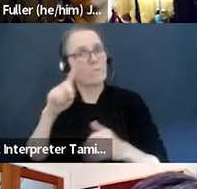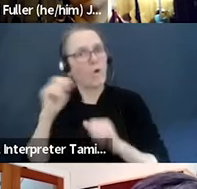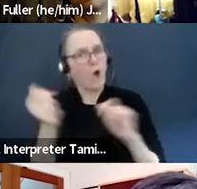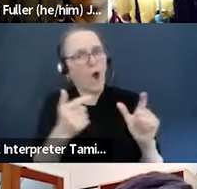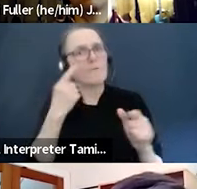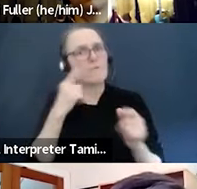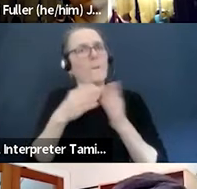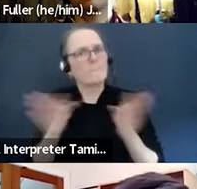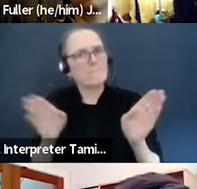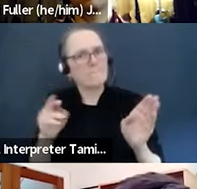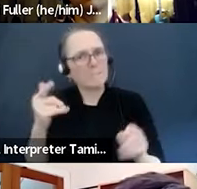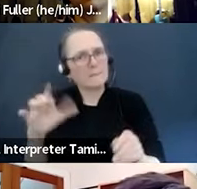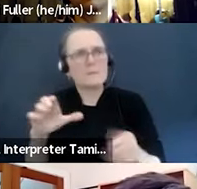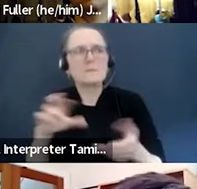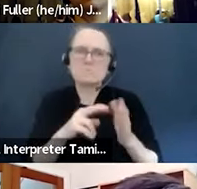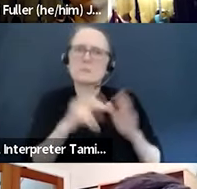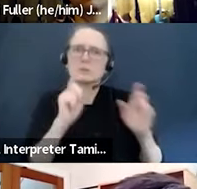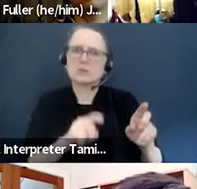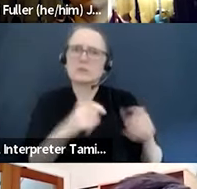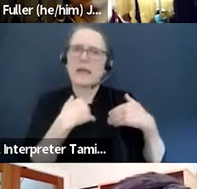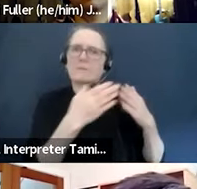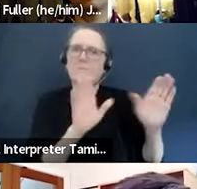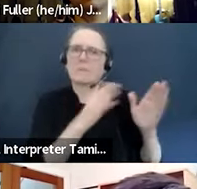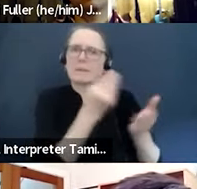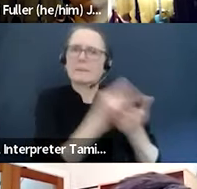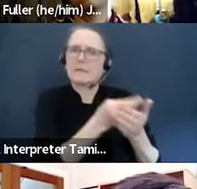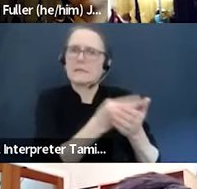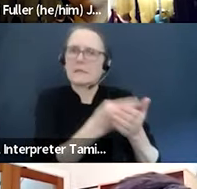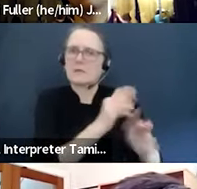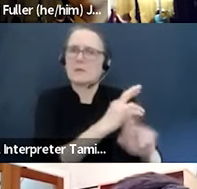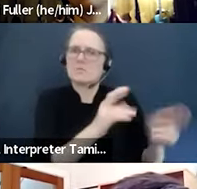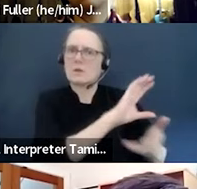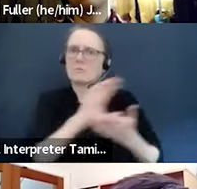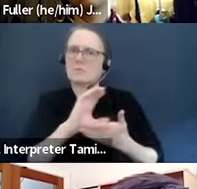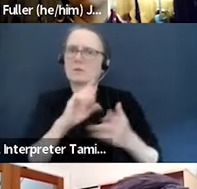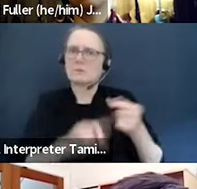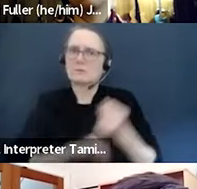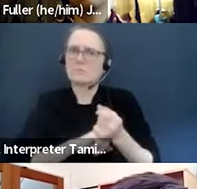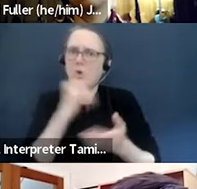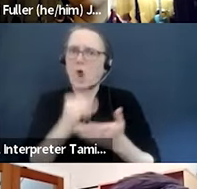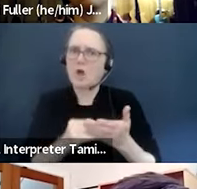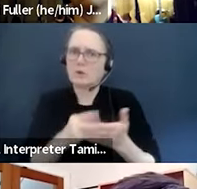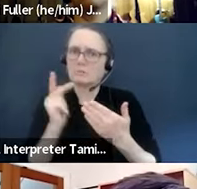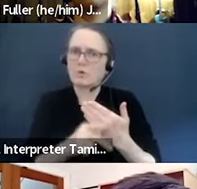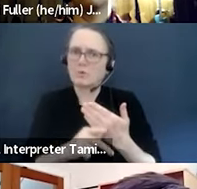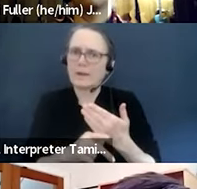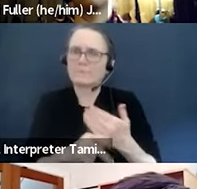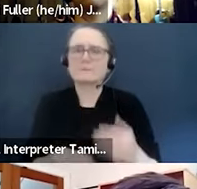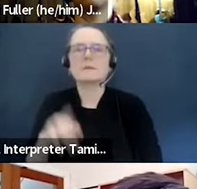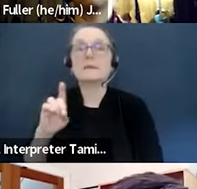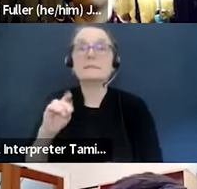Thank you. Let me just say, Kate, one of the amazing things that happened out of the pandemic was cross-sector